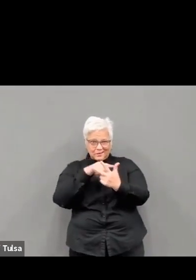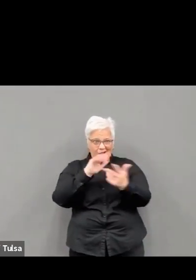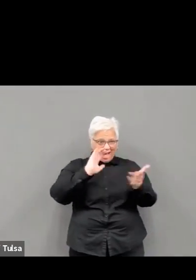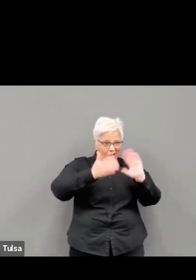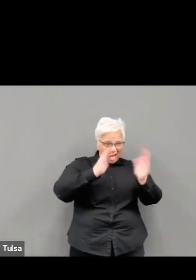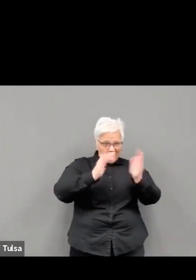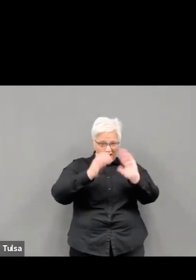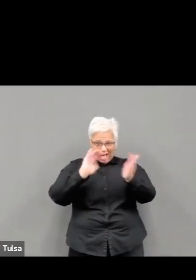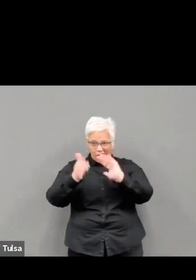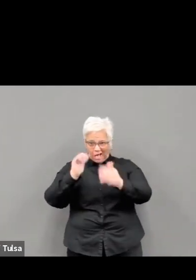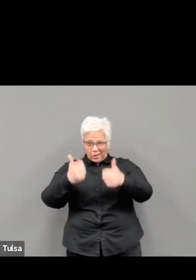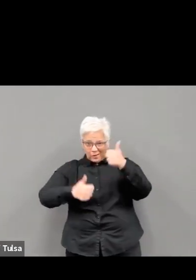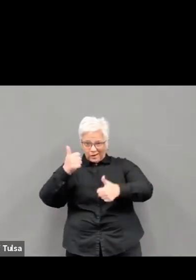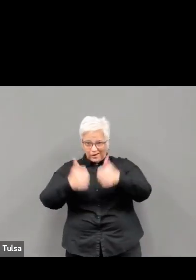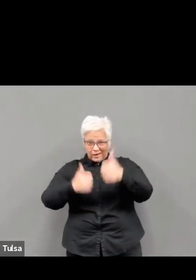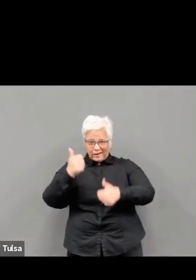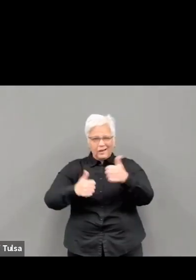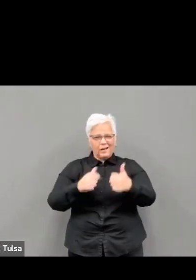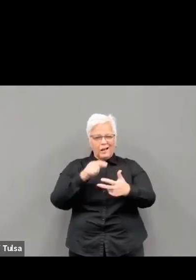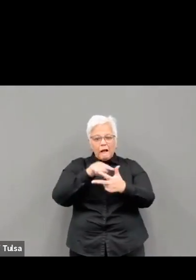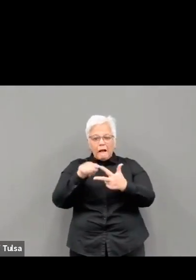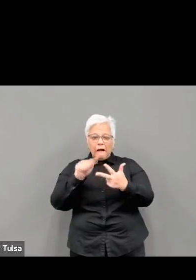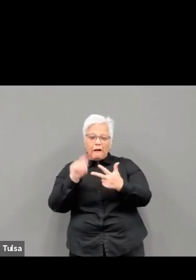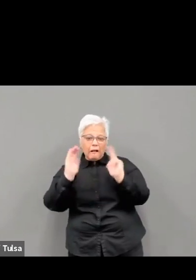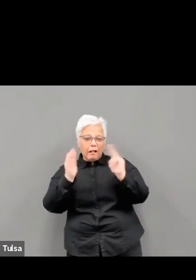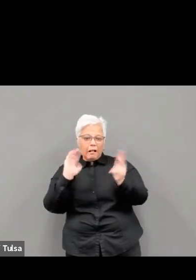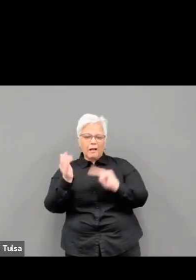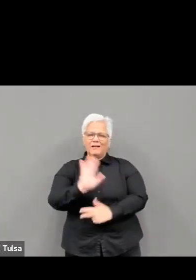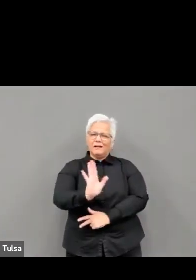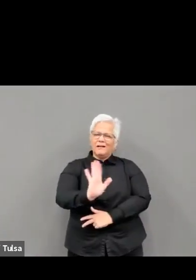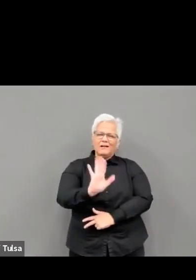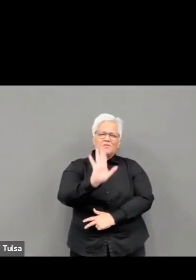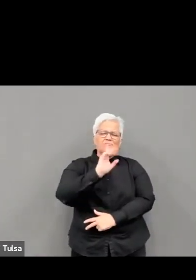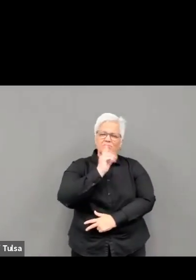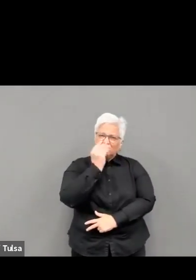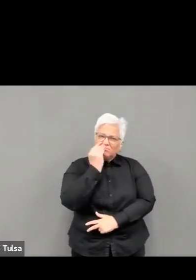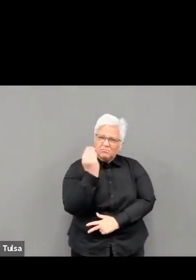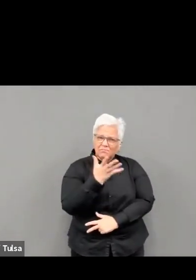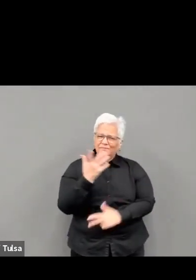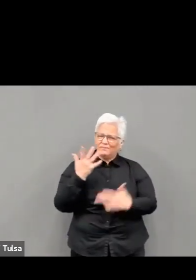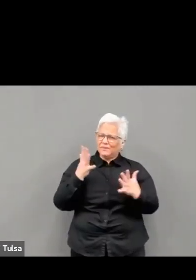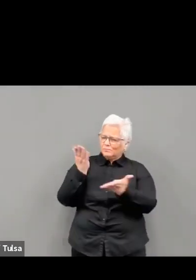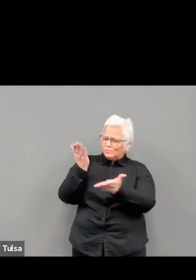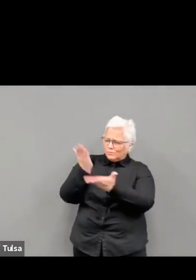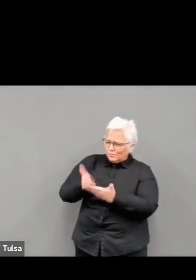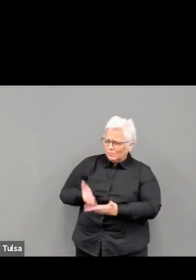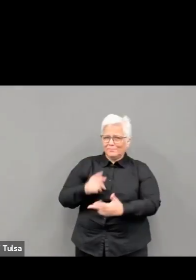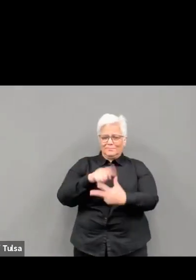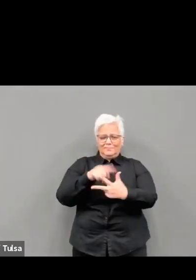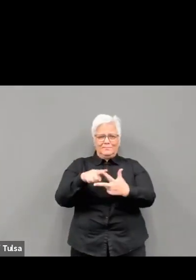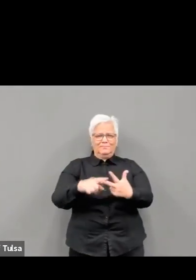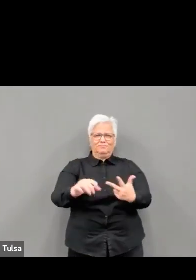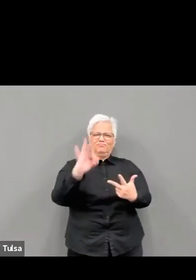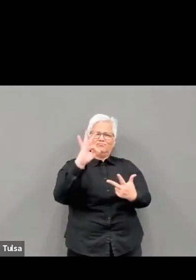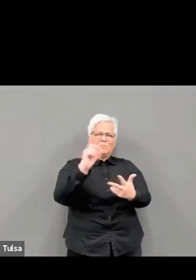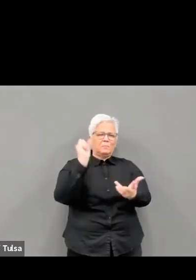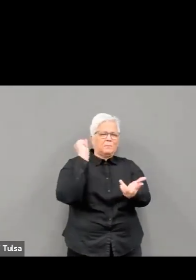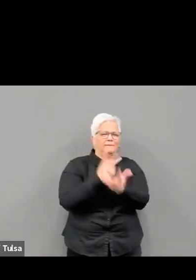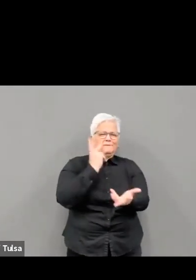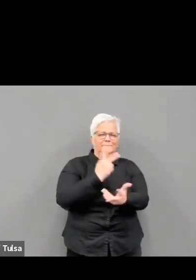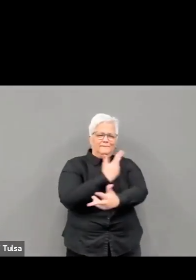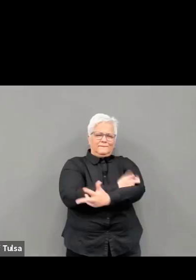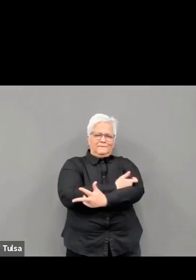we know that they've all shown in trials to be highly effective at preventing severe COVID-19 illness, hospitalization, and death. The best